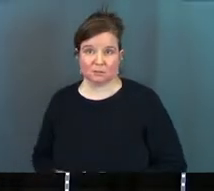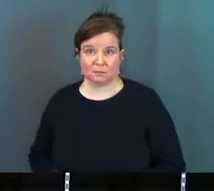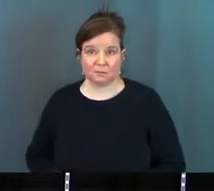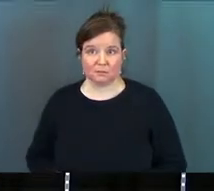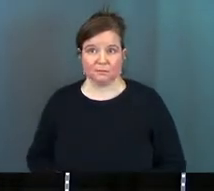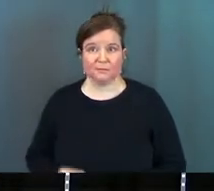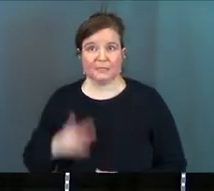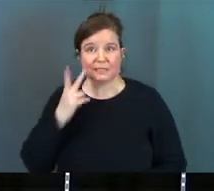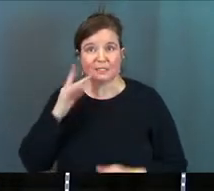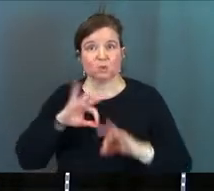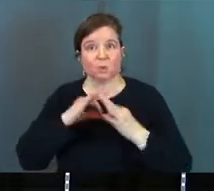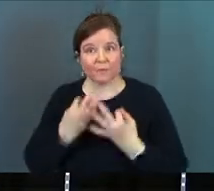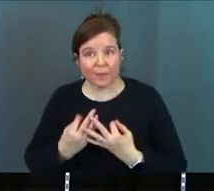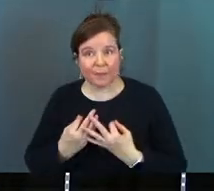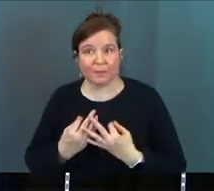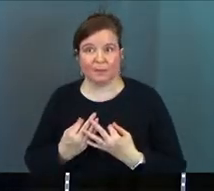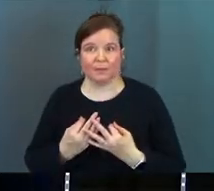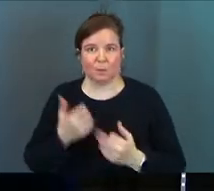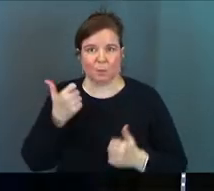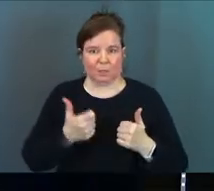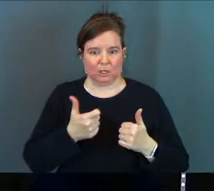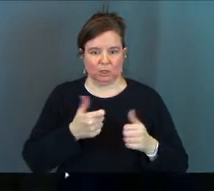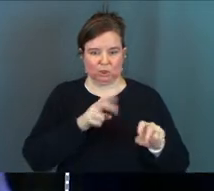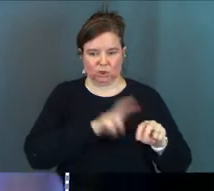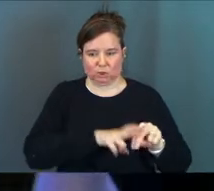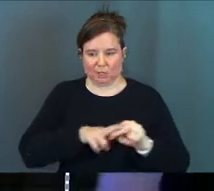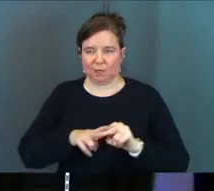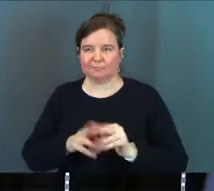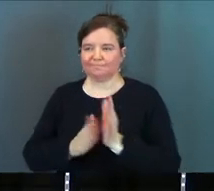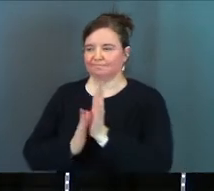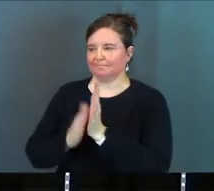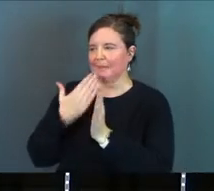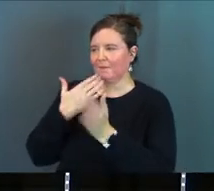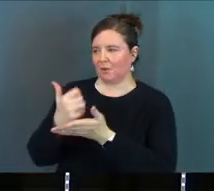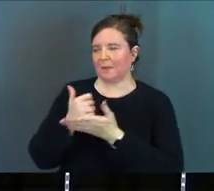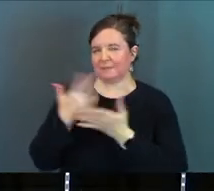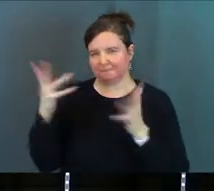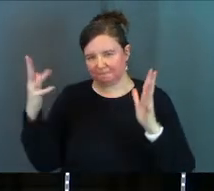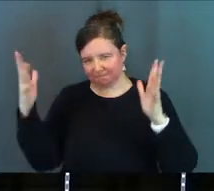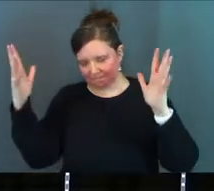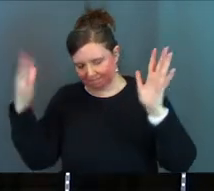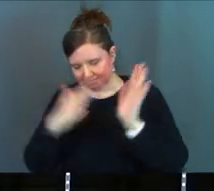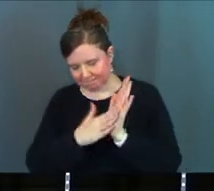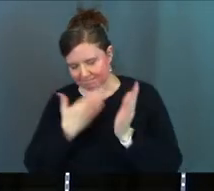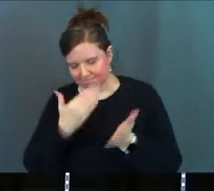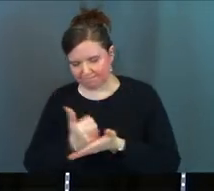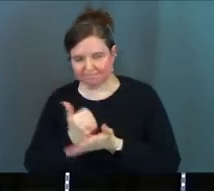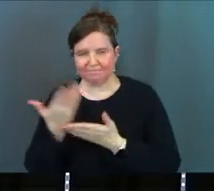See your family in one of those chairs. Would you give them a hand, the chairs people? A hand, please?